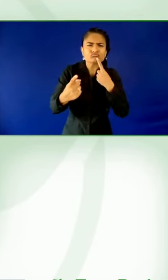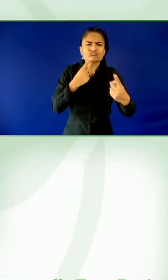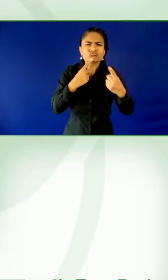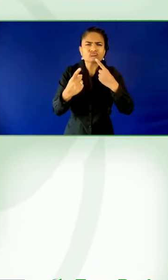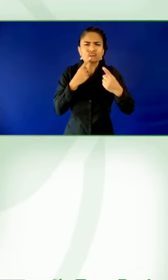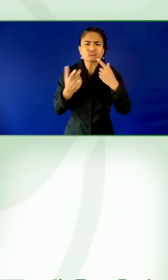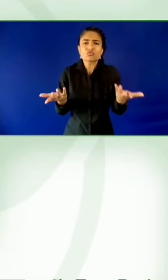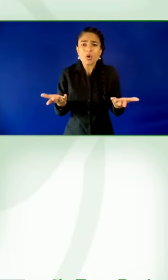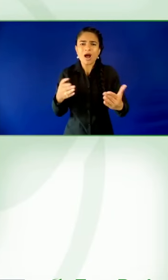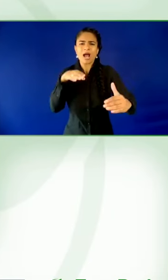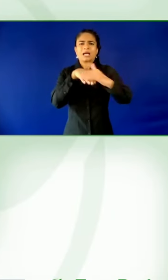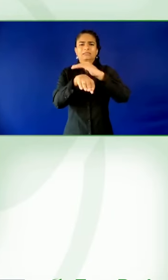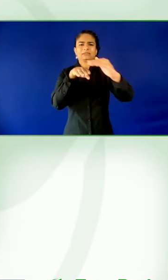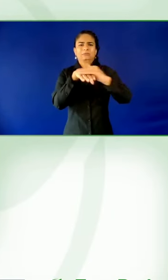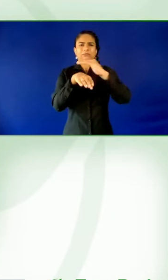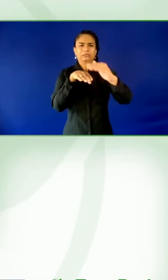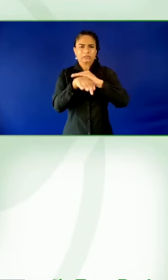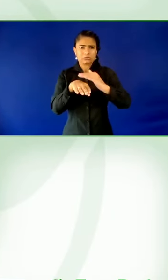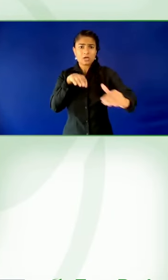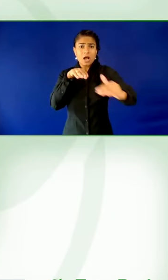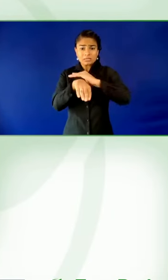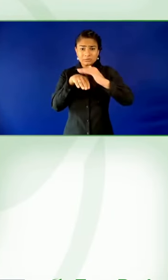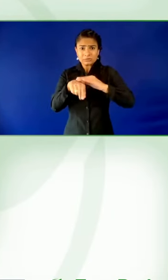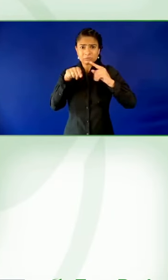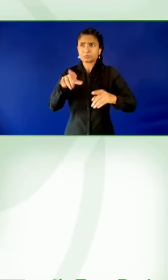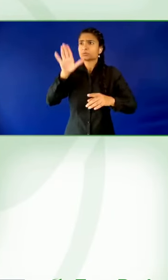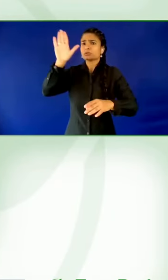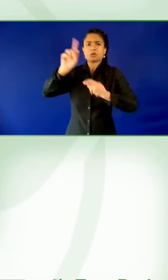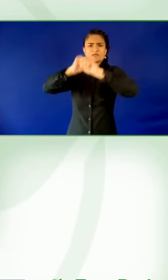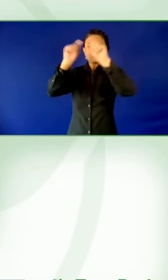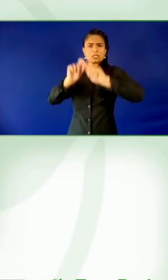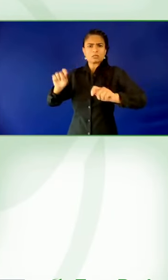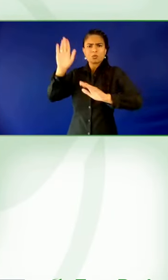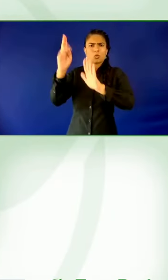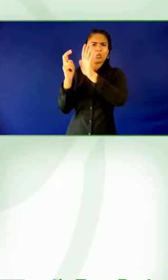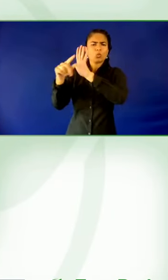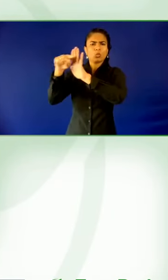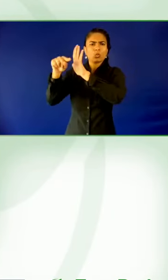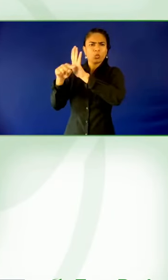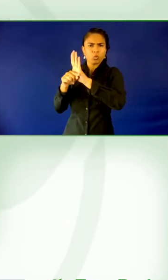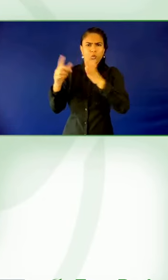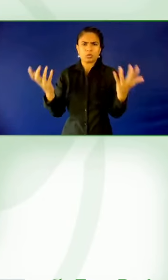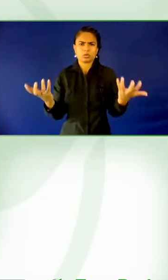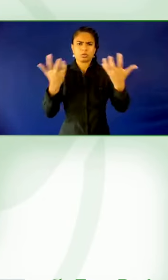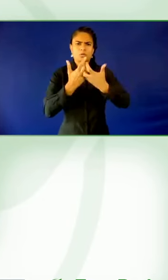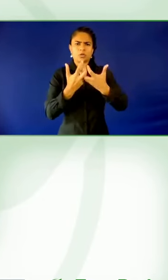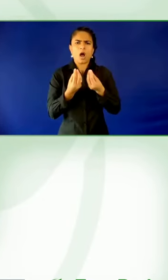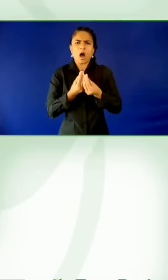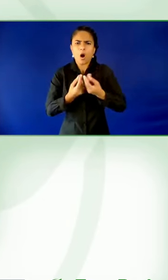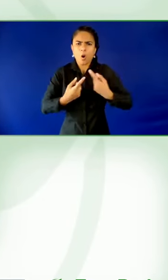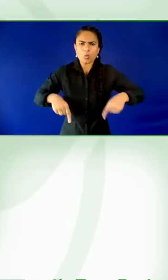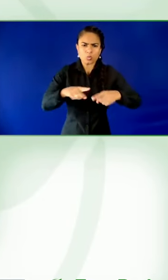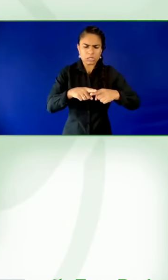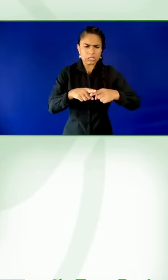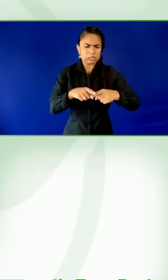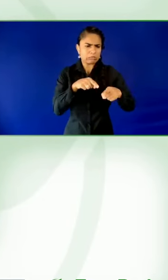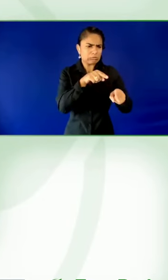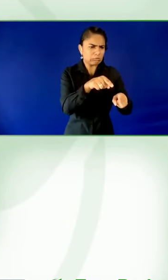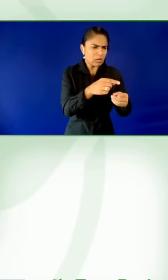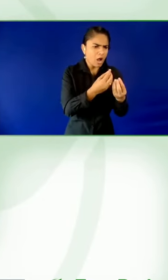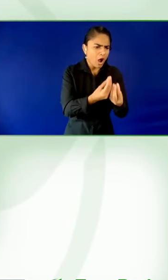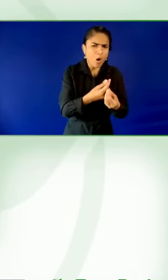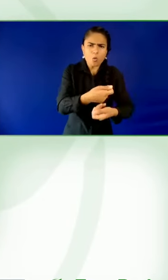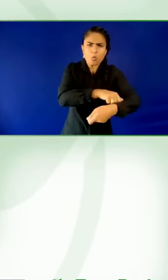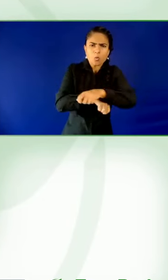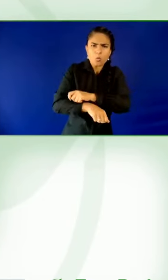Absolutely. And the Zero Project tries to foster that collaborative network. So it's living proof of us being here today.